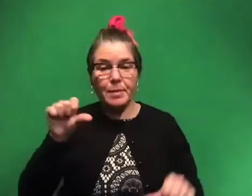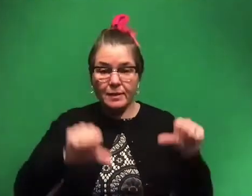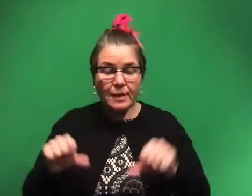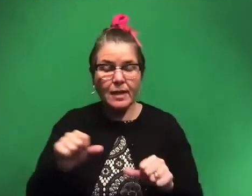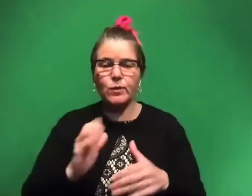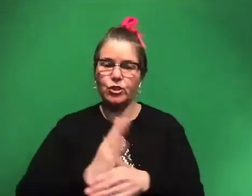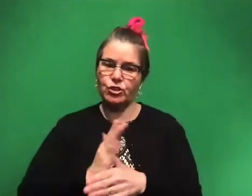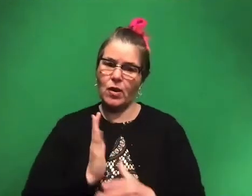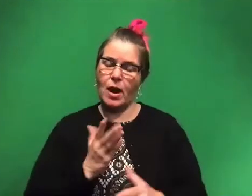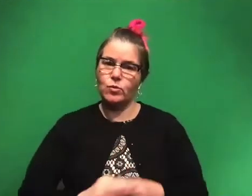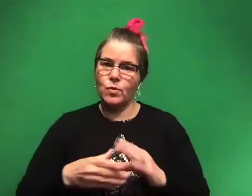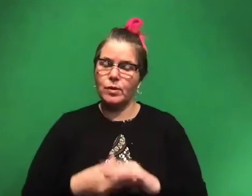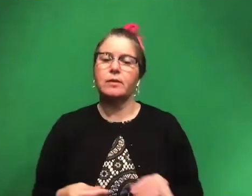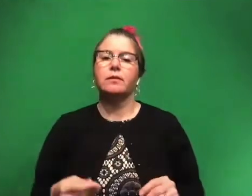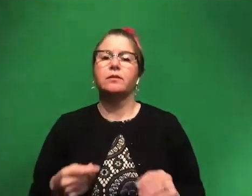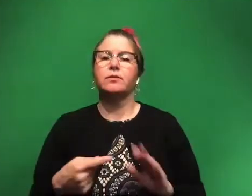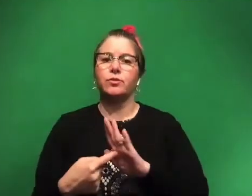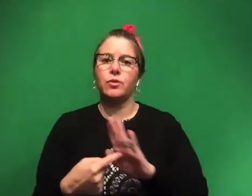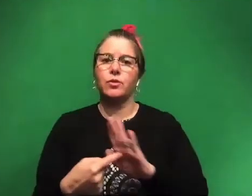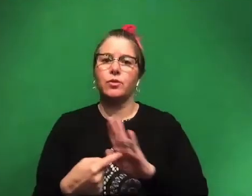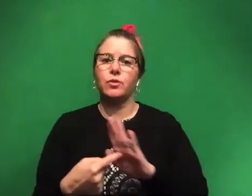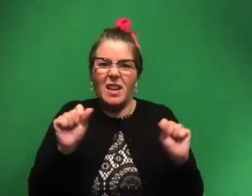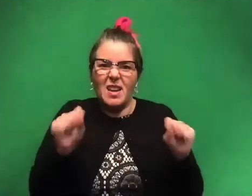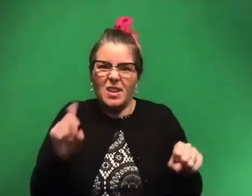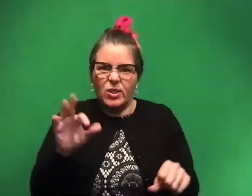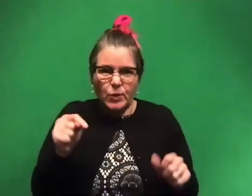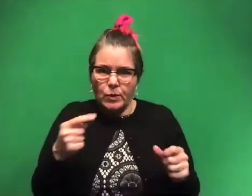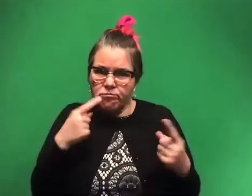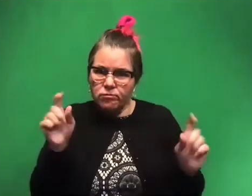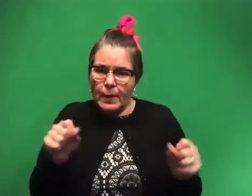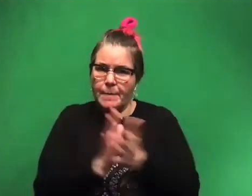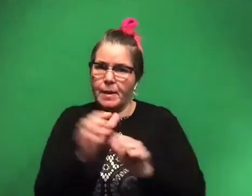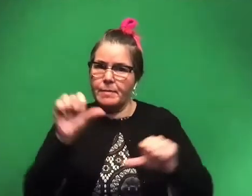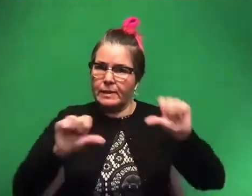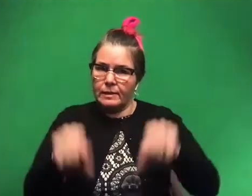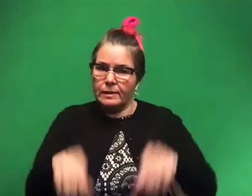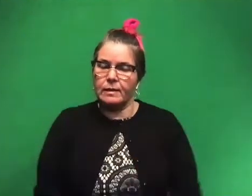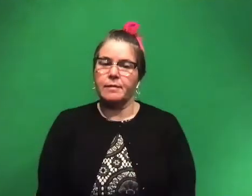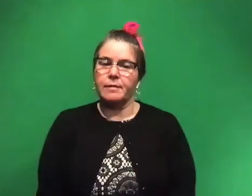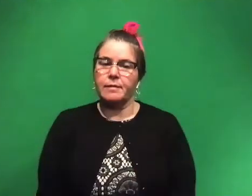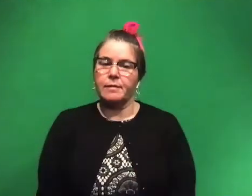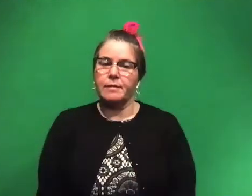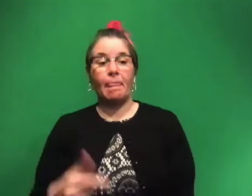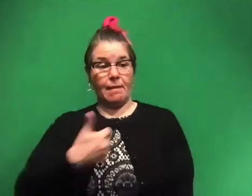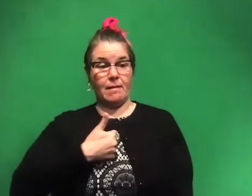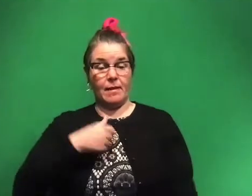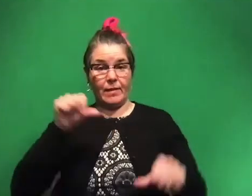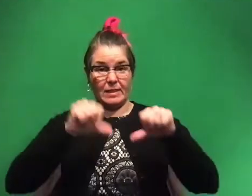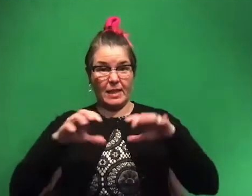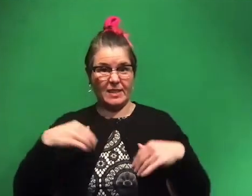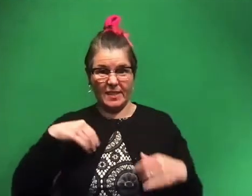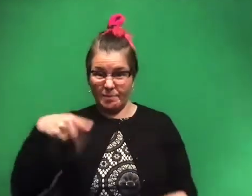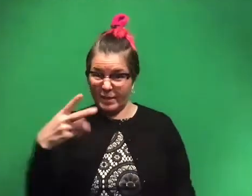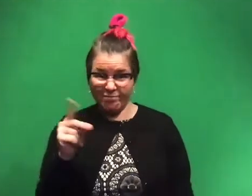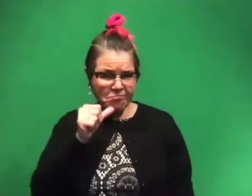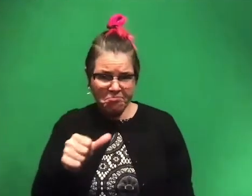stories, to show that you can do it. You can become a scientist. And hey, I'm a scientist. I don't have a PhD and math